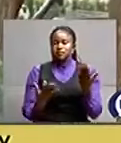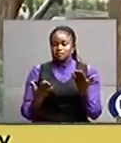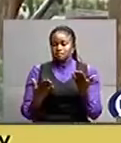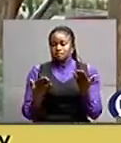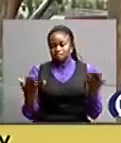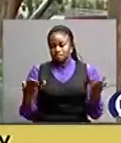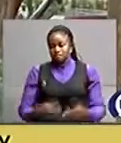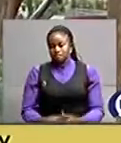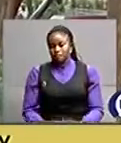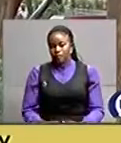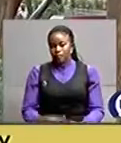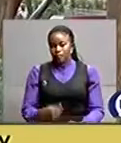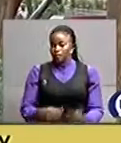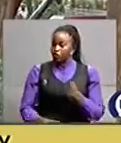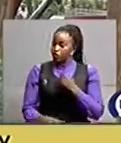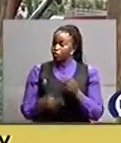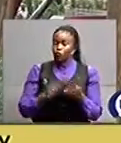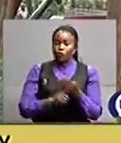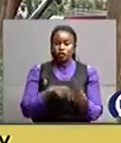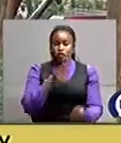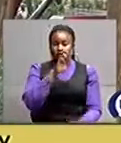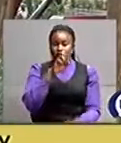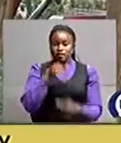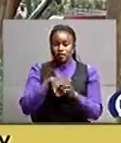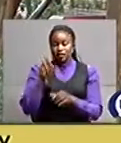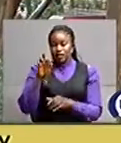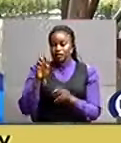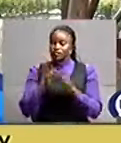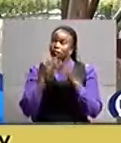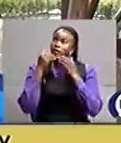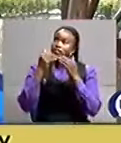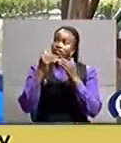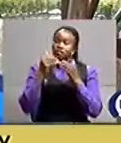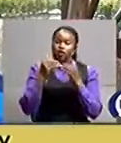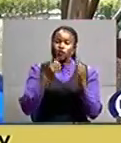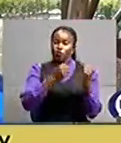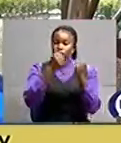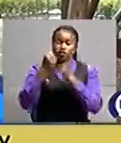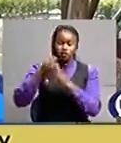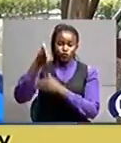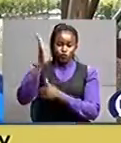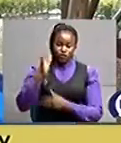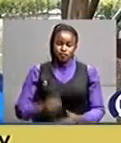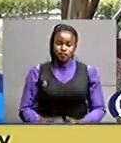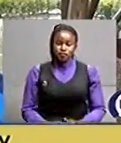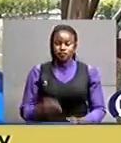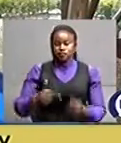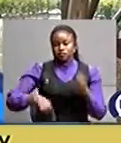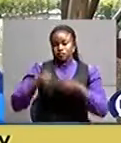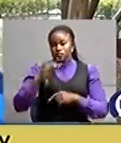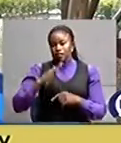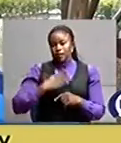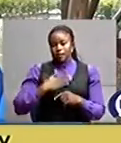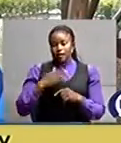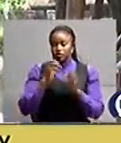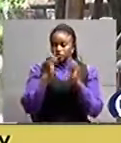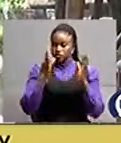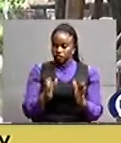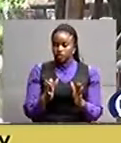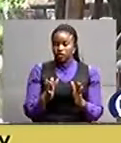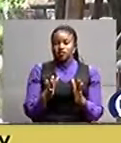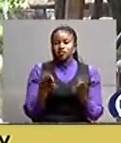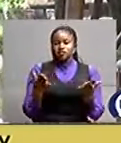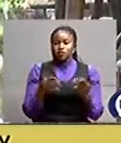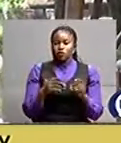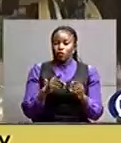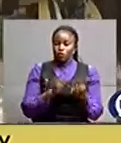I got 88, and I'm very thankful to the Almighty for me. Successful is because of my teachers, parents, fellow students. I got